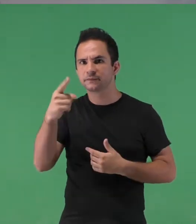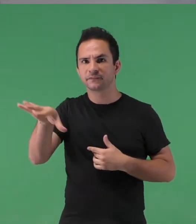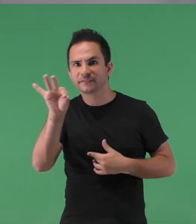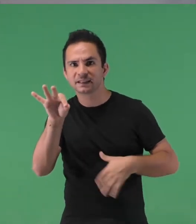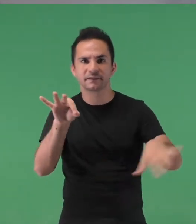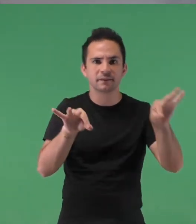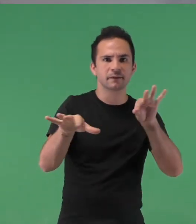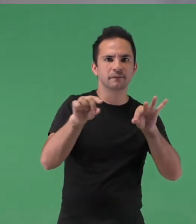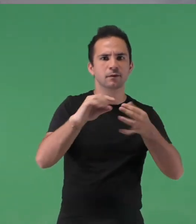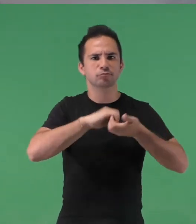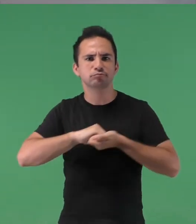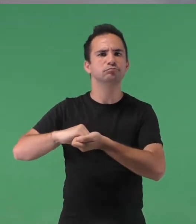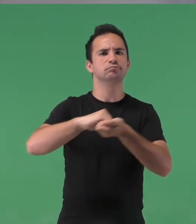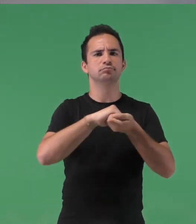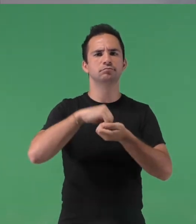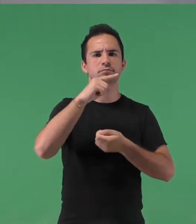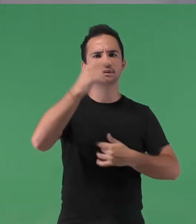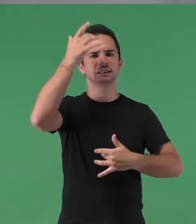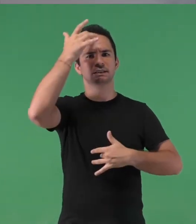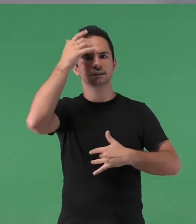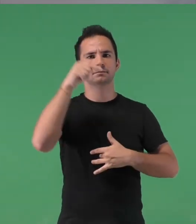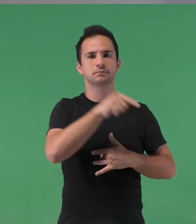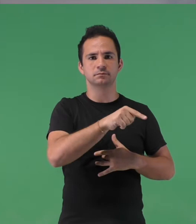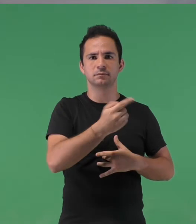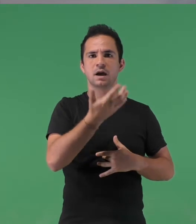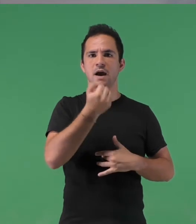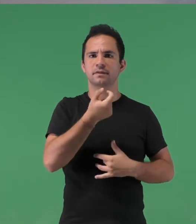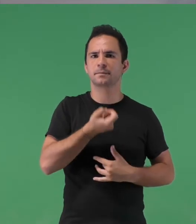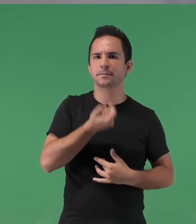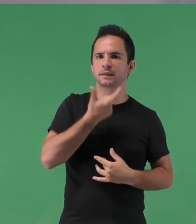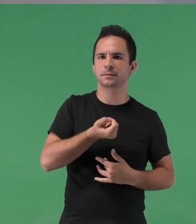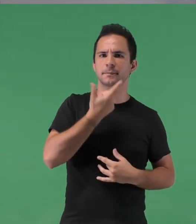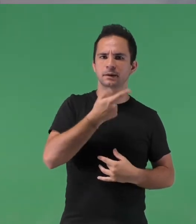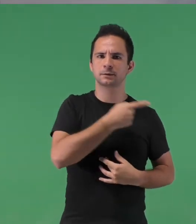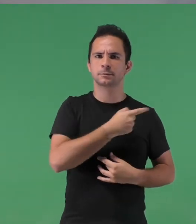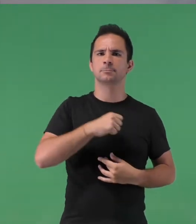in the development of innovative products and solutions in tackling there's their issues